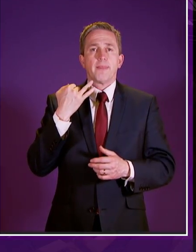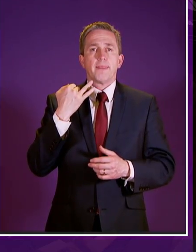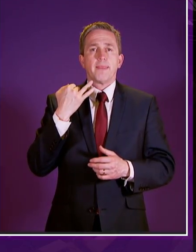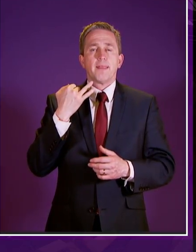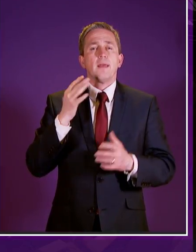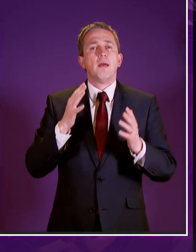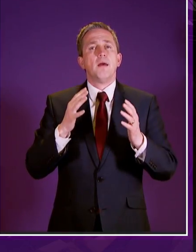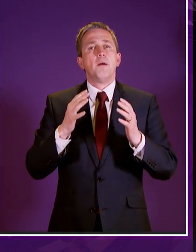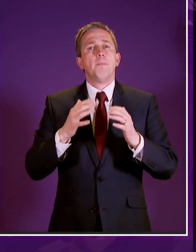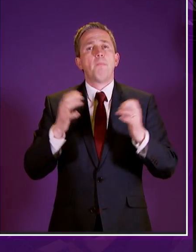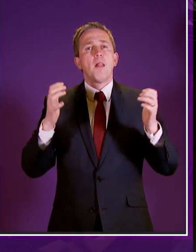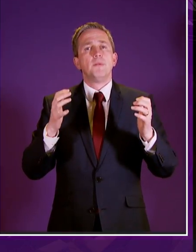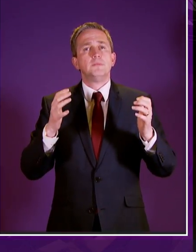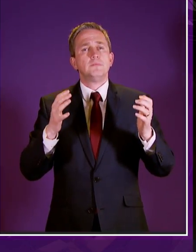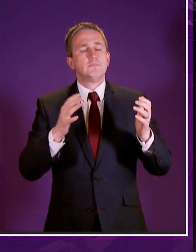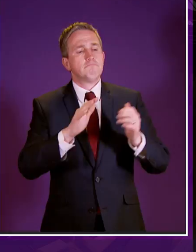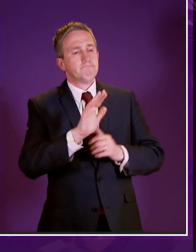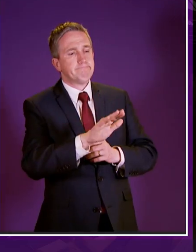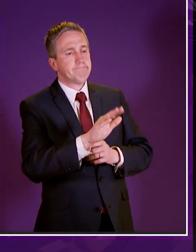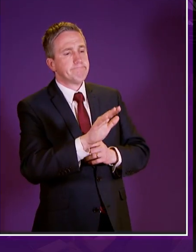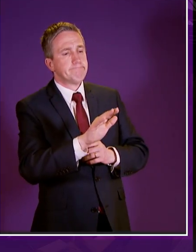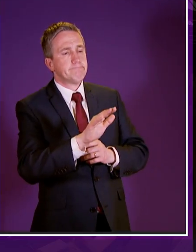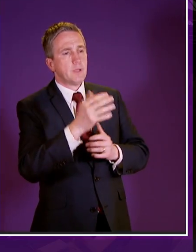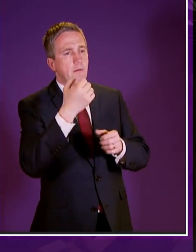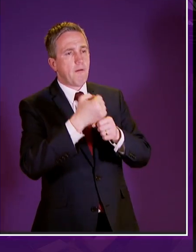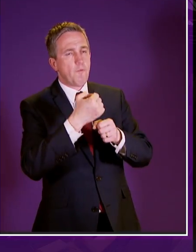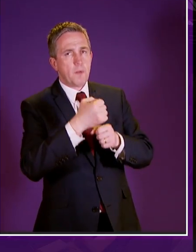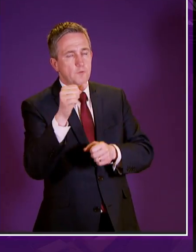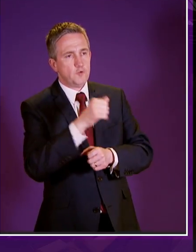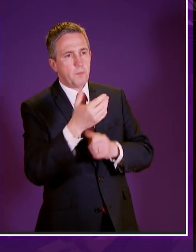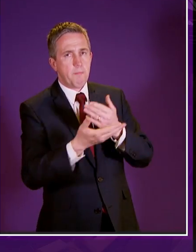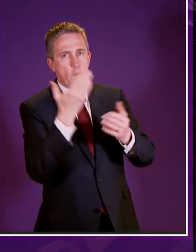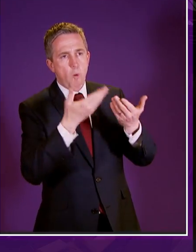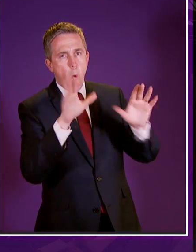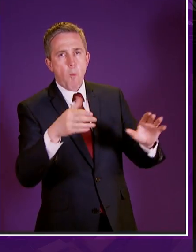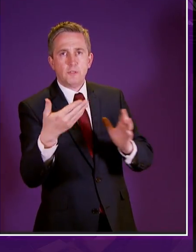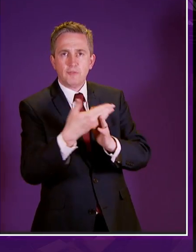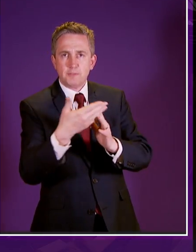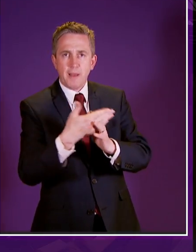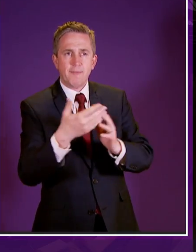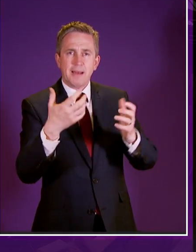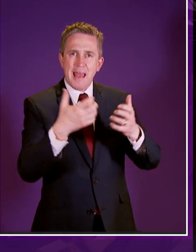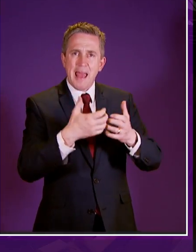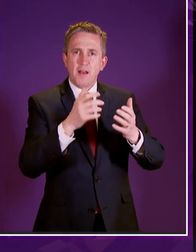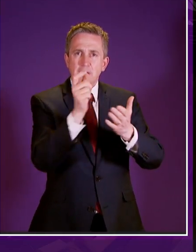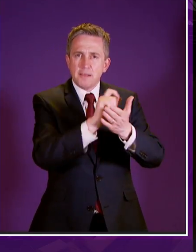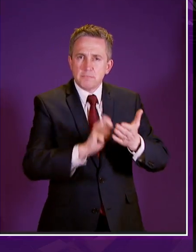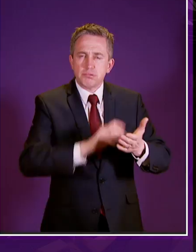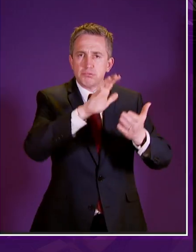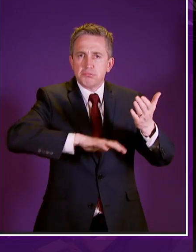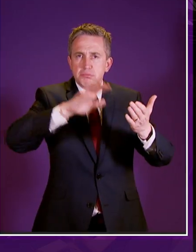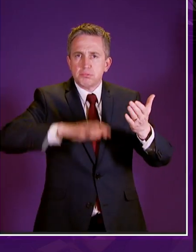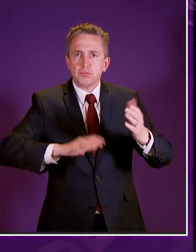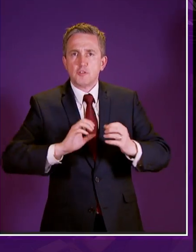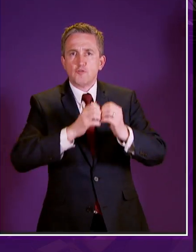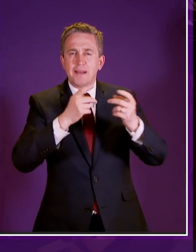last week parliament showed the government that they should be far more transparent in its policy design its lesson and how it